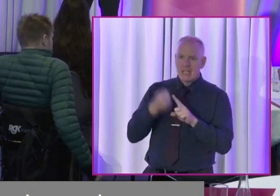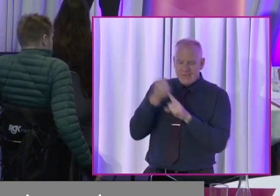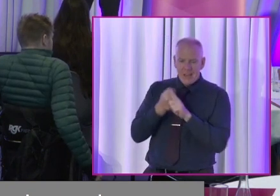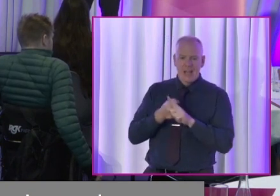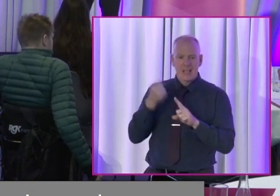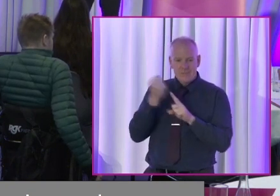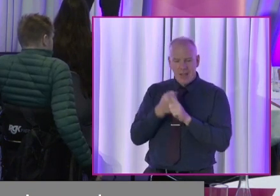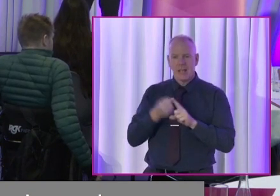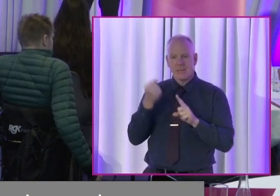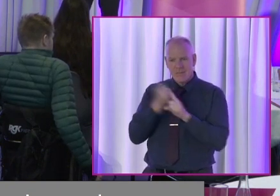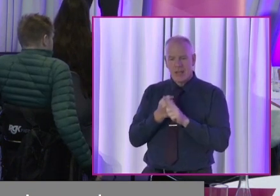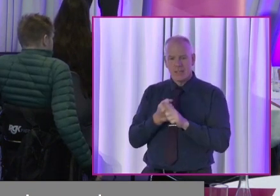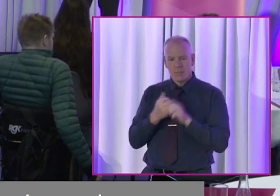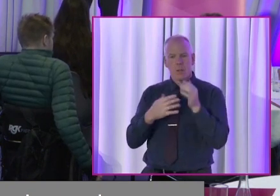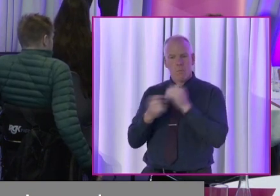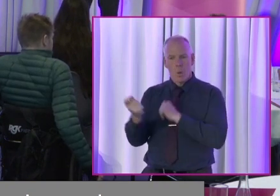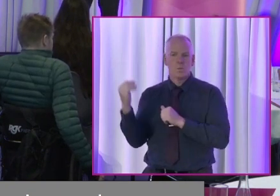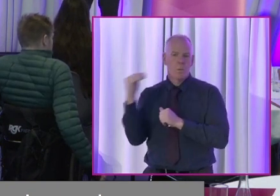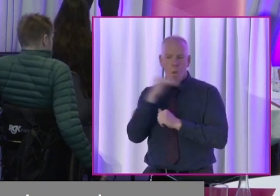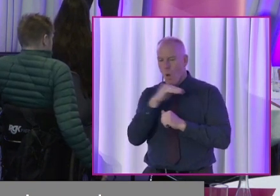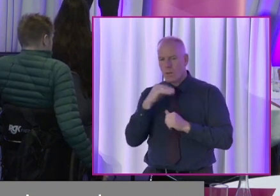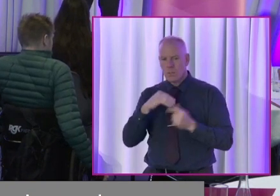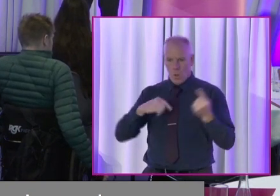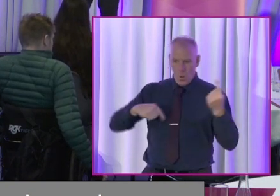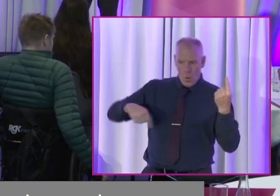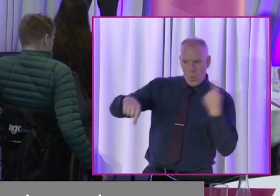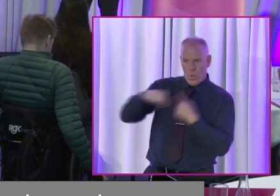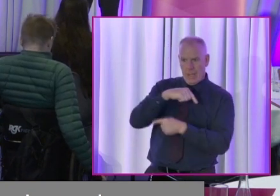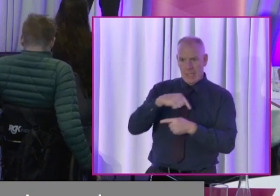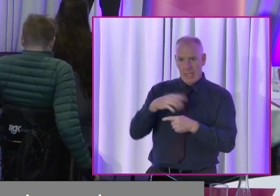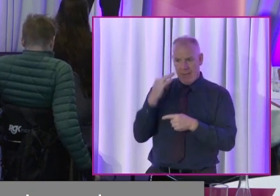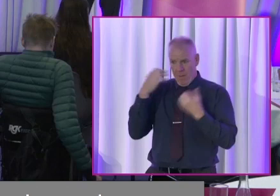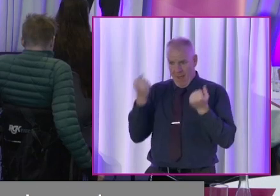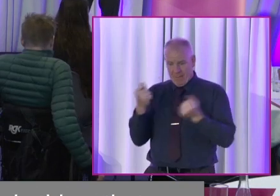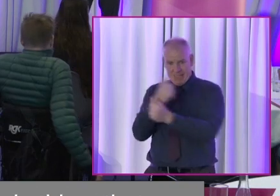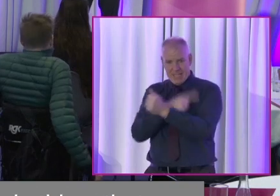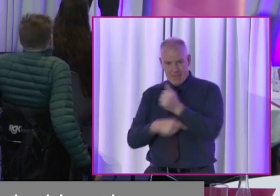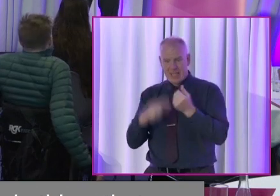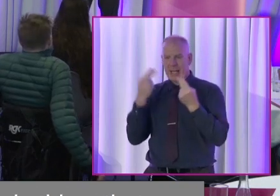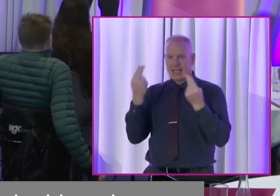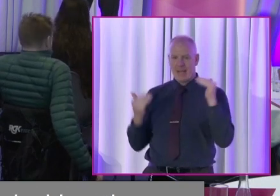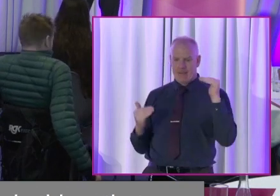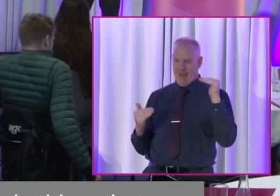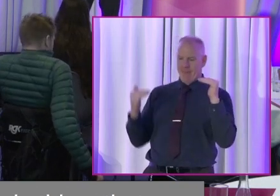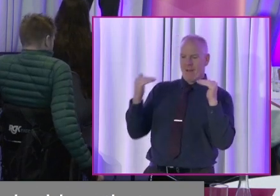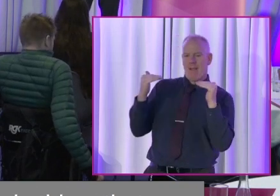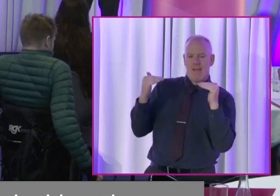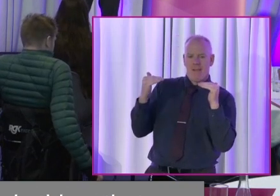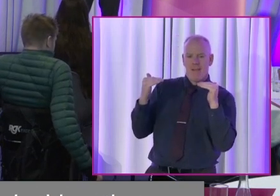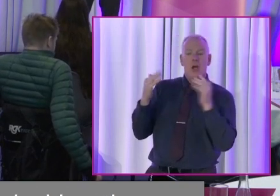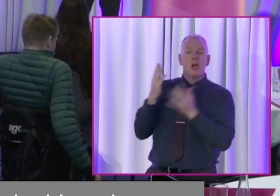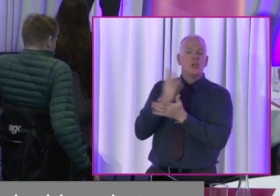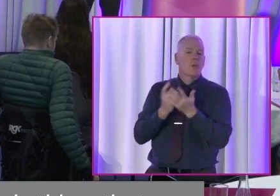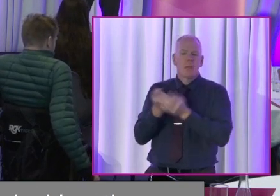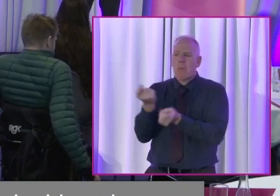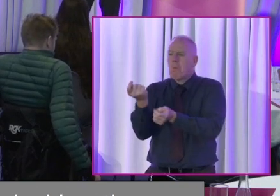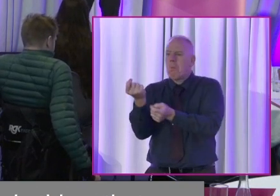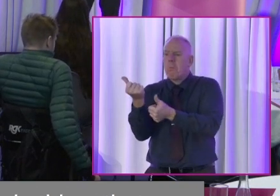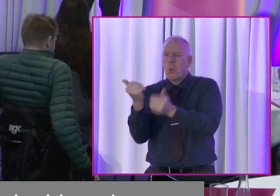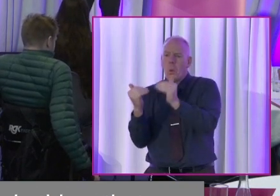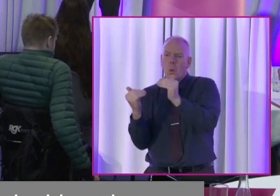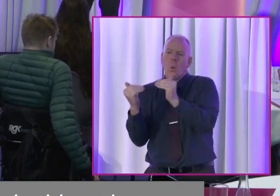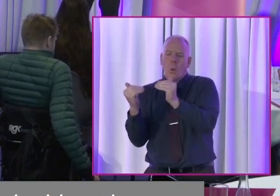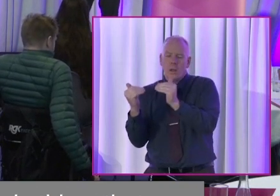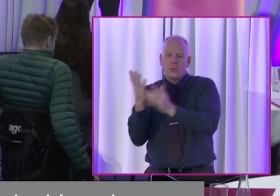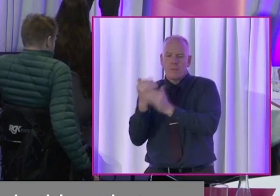But that is the main thing that we need. We're a person with disability, needs that level pitch. It might be only small, it could be